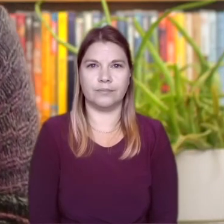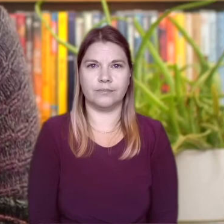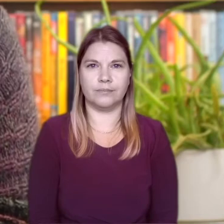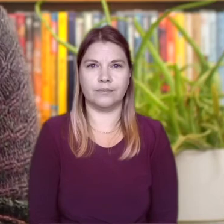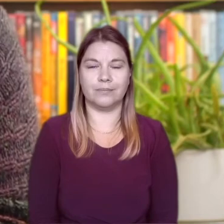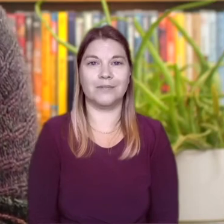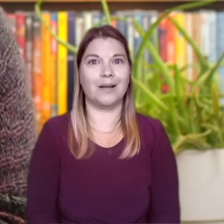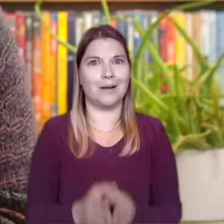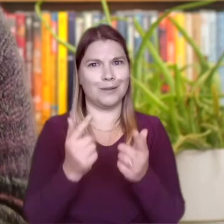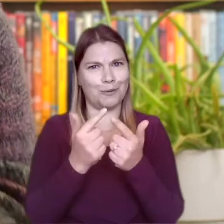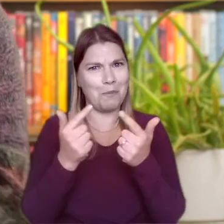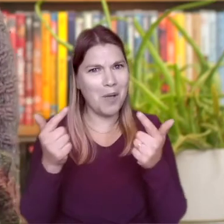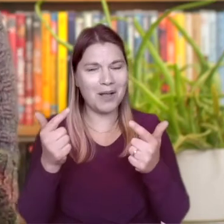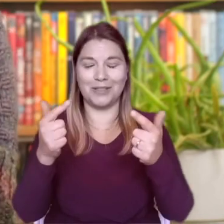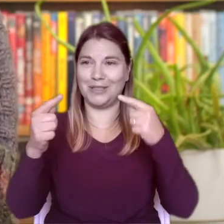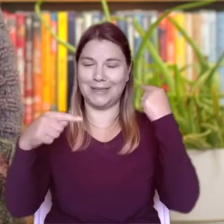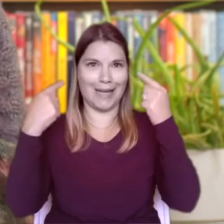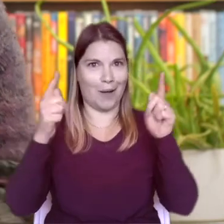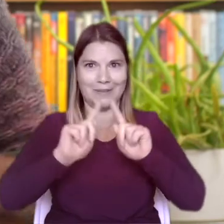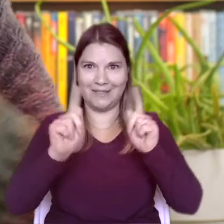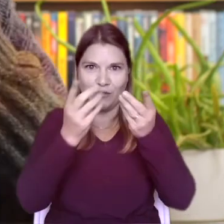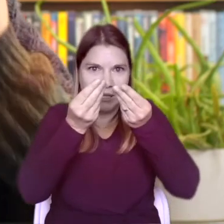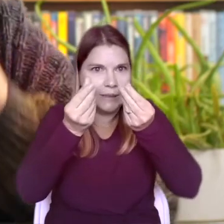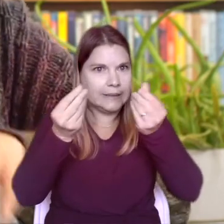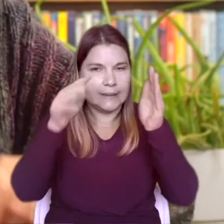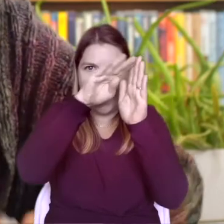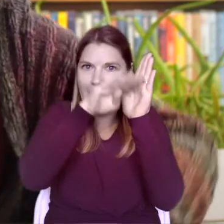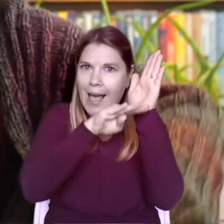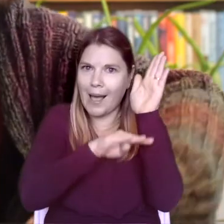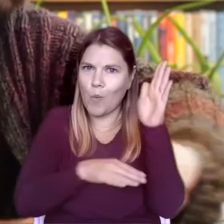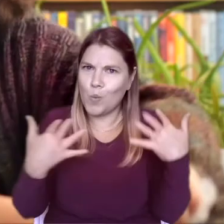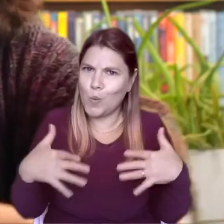there's so much going on in that sound what can you hear